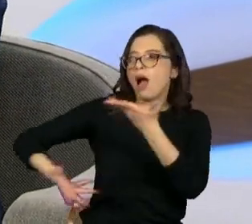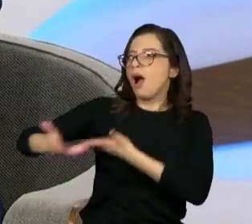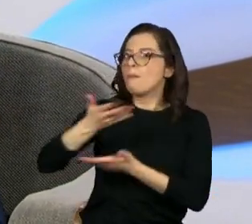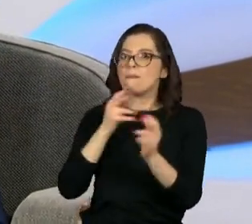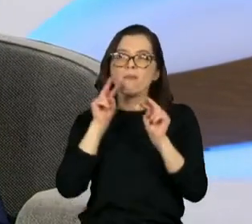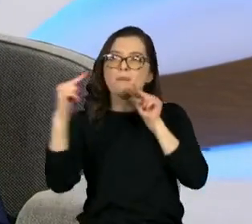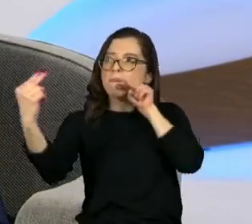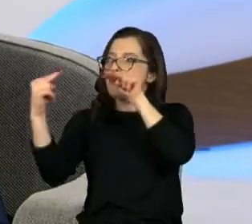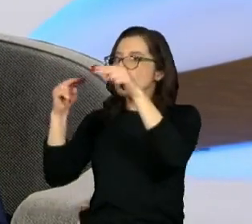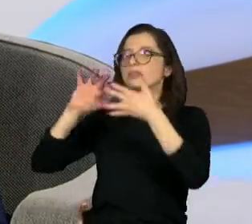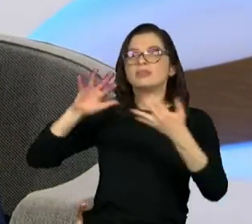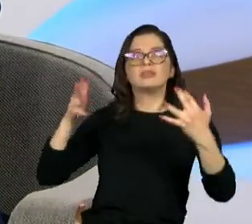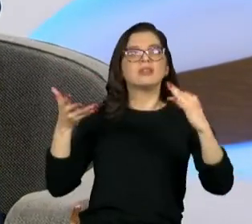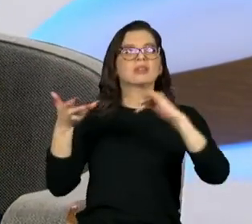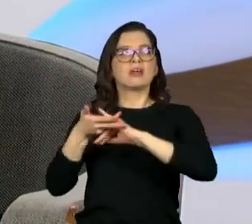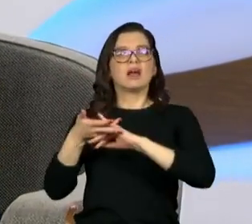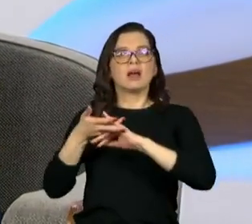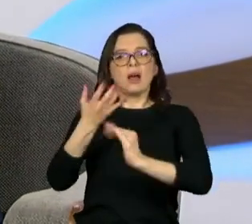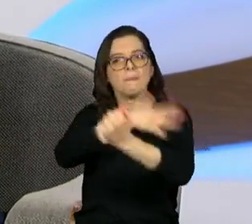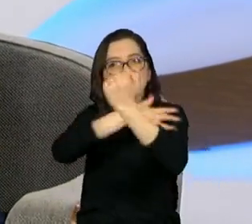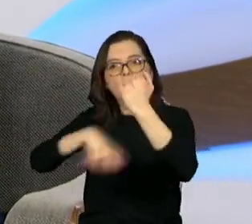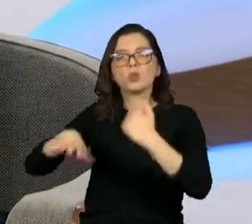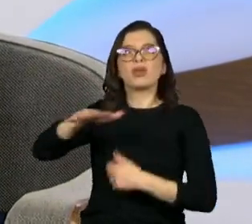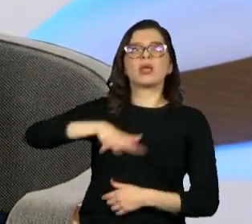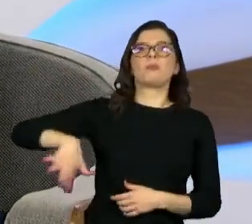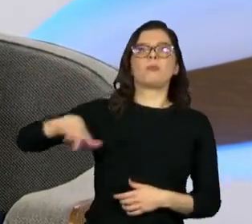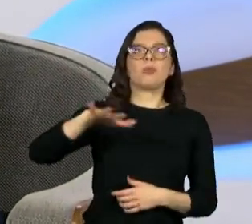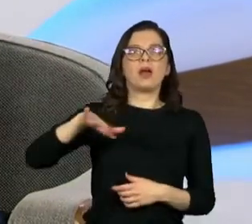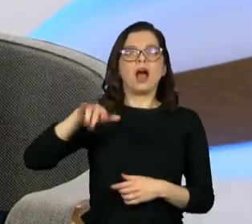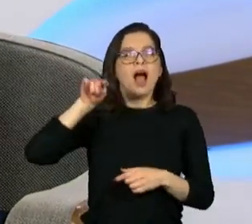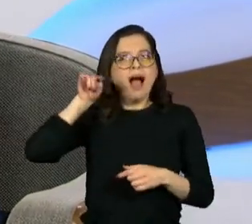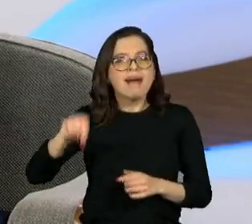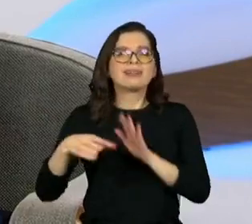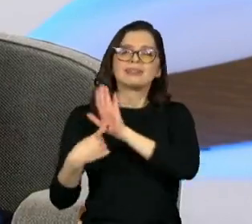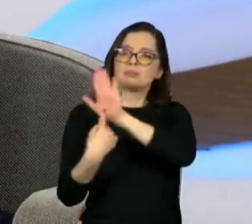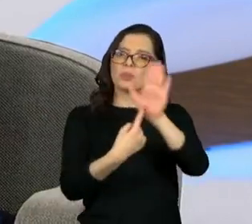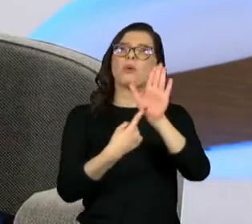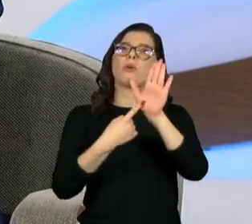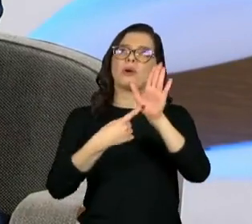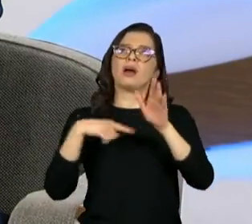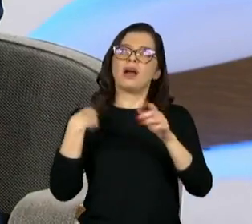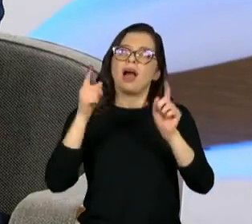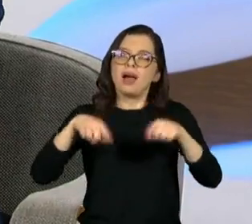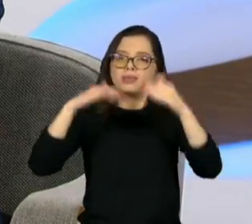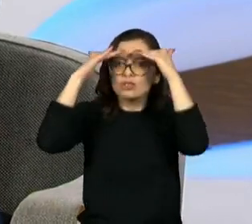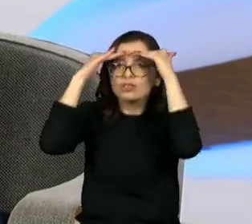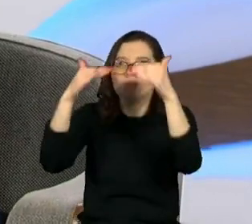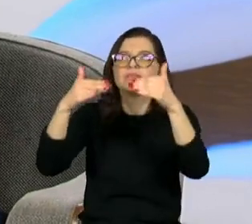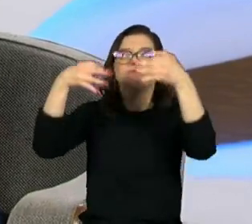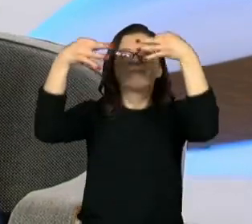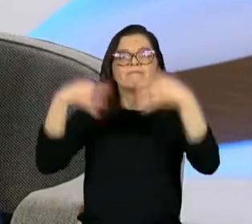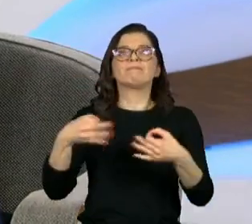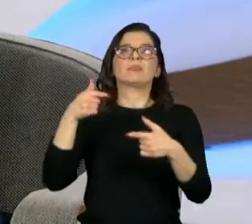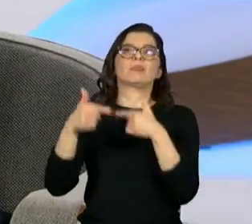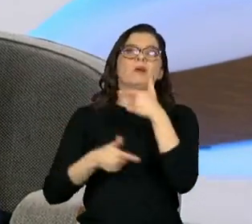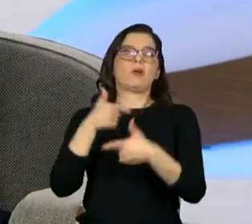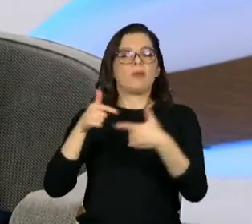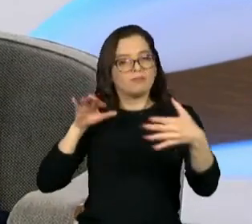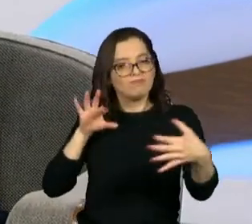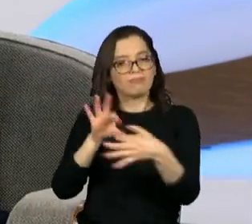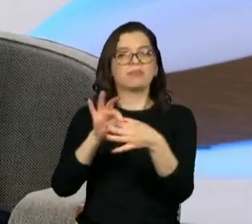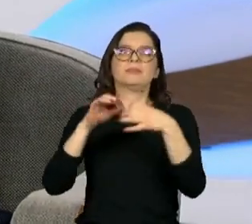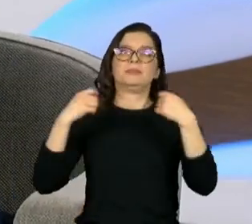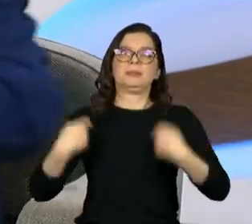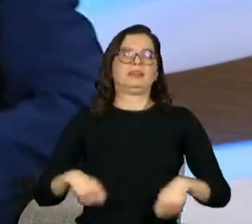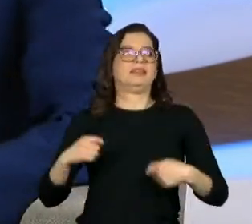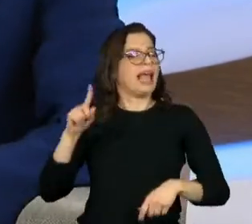as democratic citizens. So however we work this out in detail, I think it's important to connect the